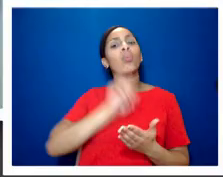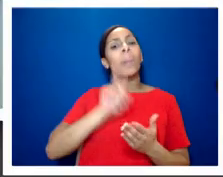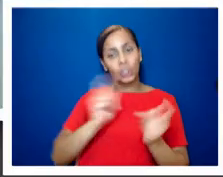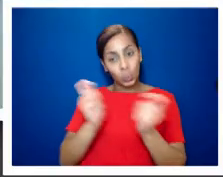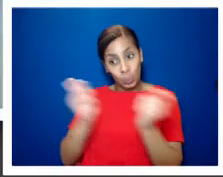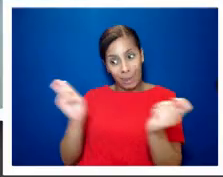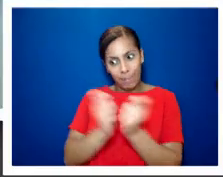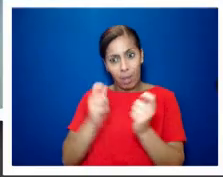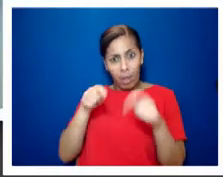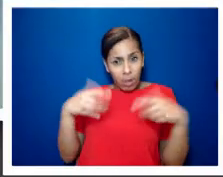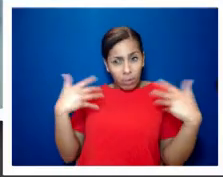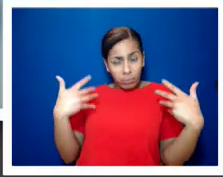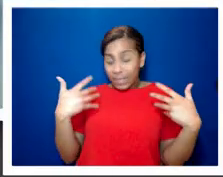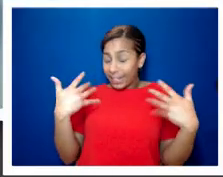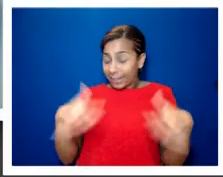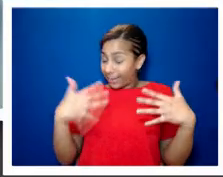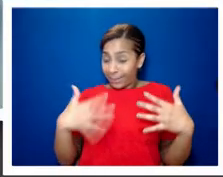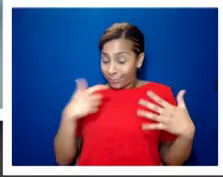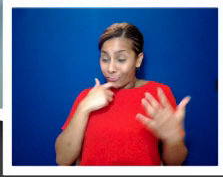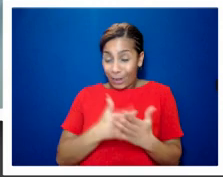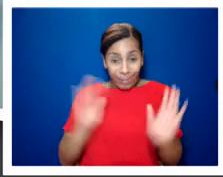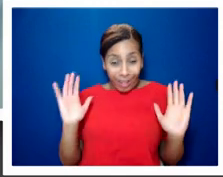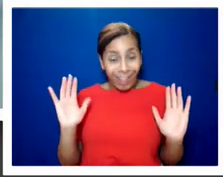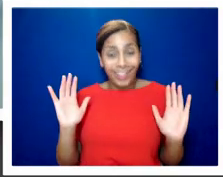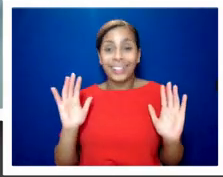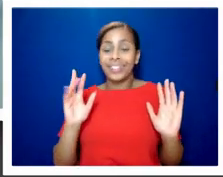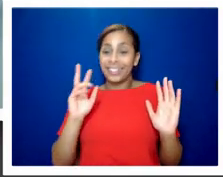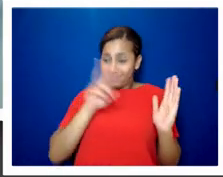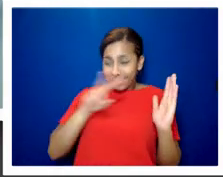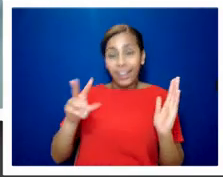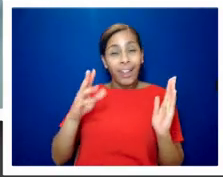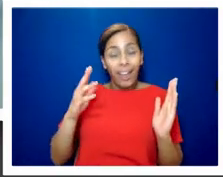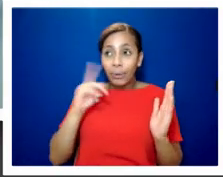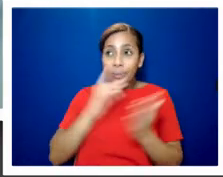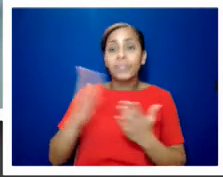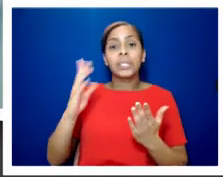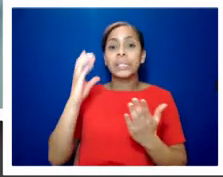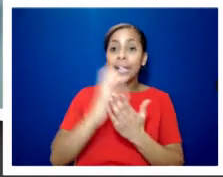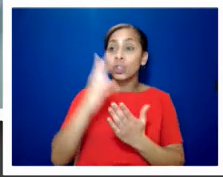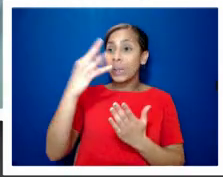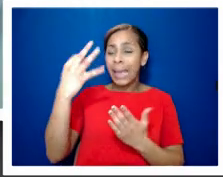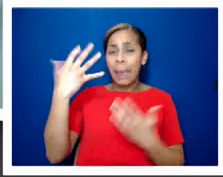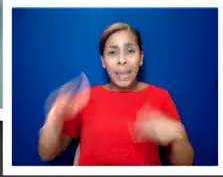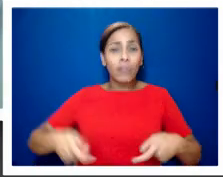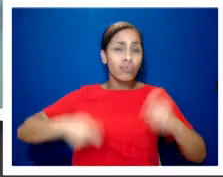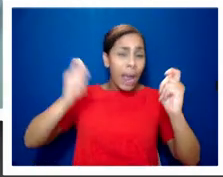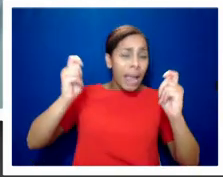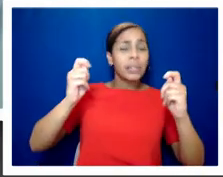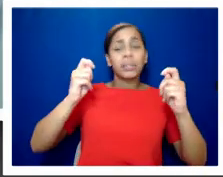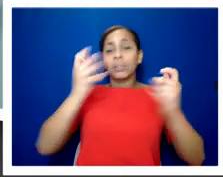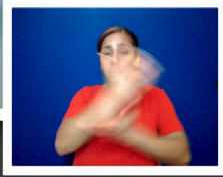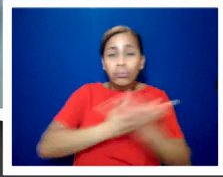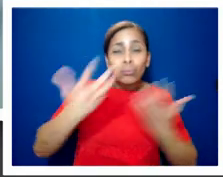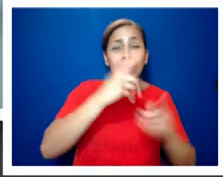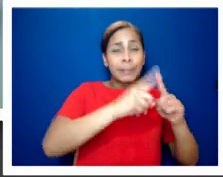incredible all of the different places where um you know clause 28 was actually discussed and kind of campaigned about um